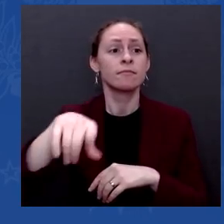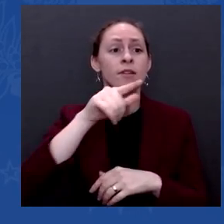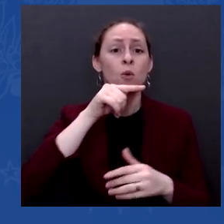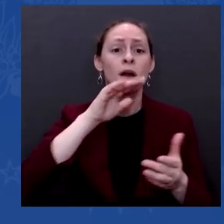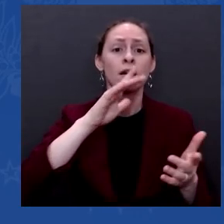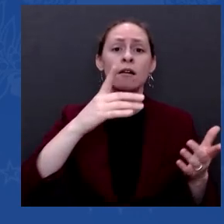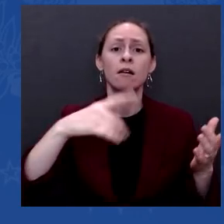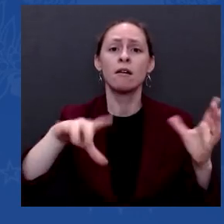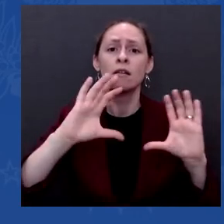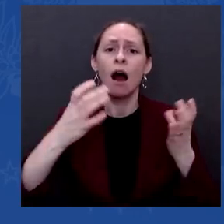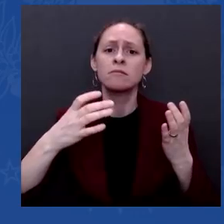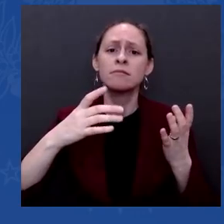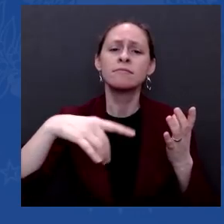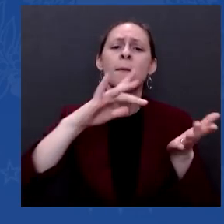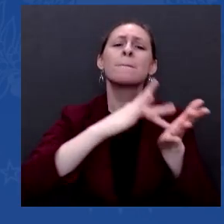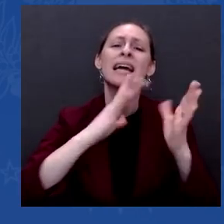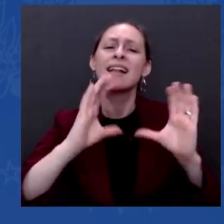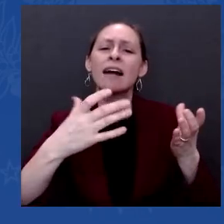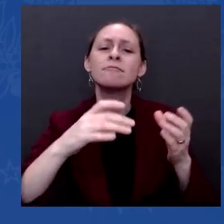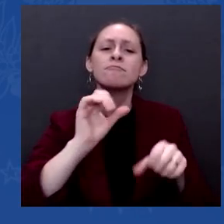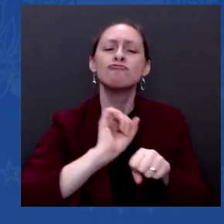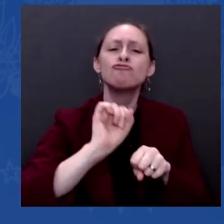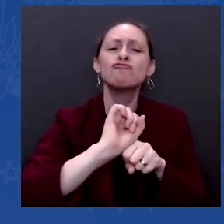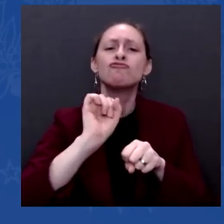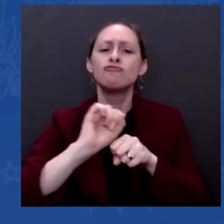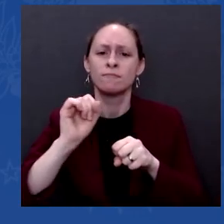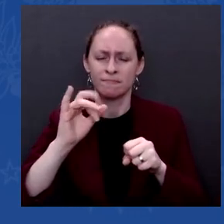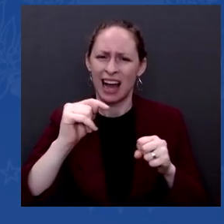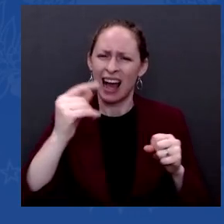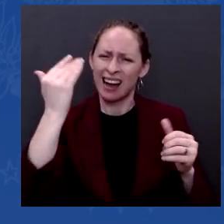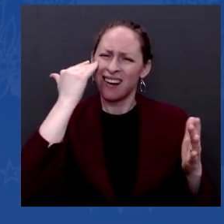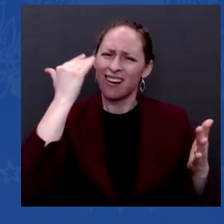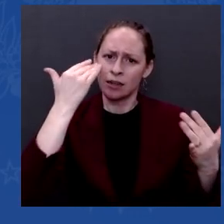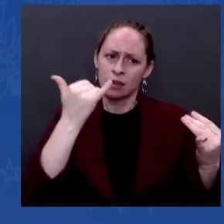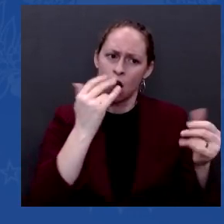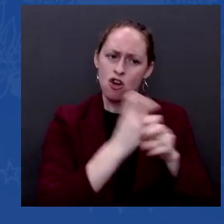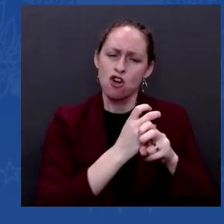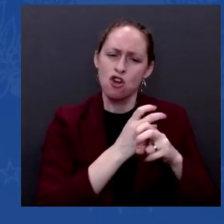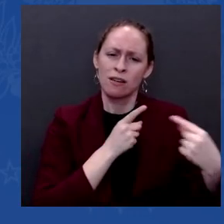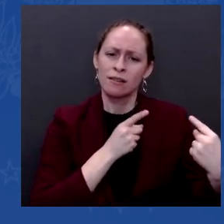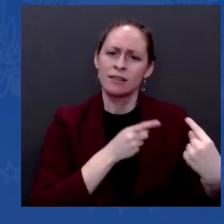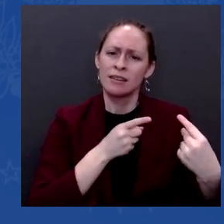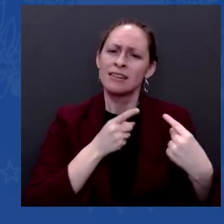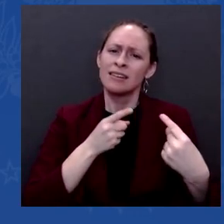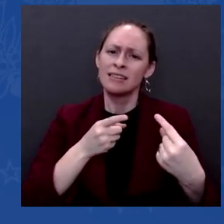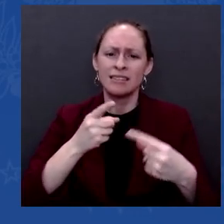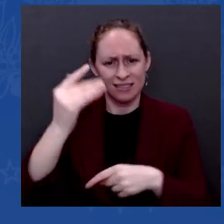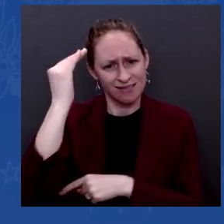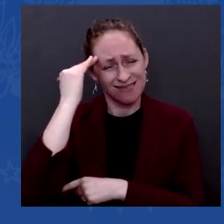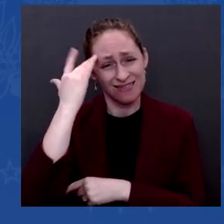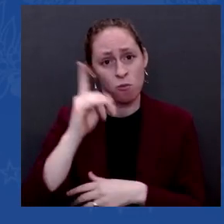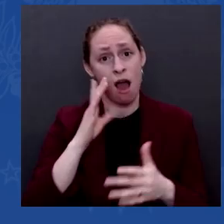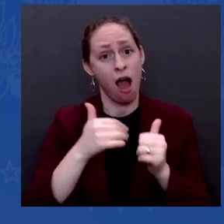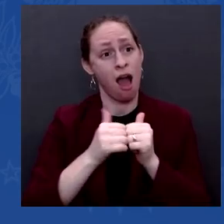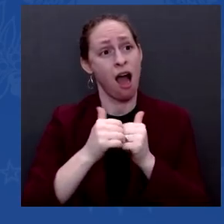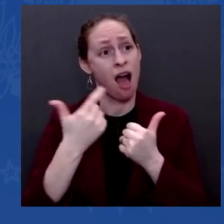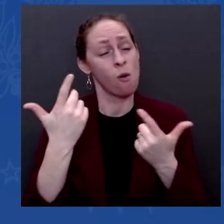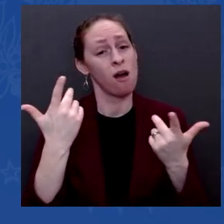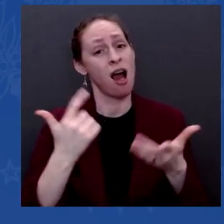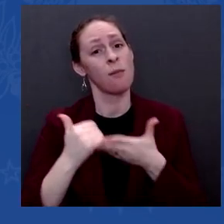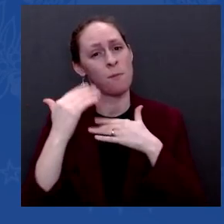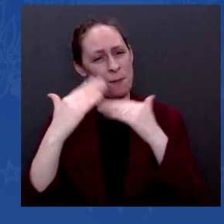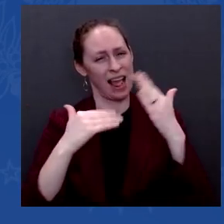are things that they're paying a lot of money for now. If you get to trade off higher gases, you're putting up with